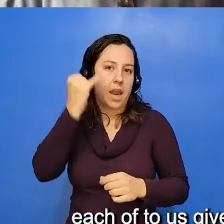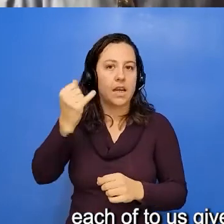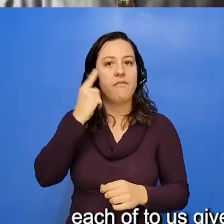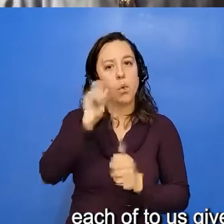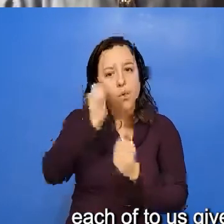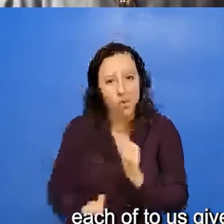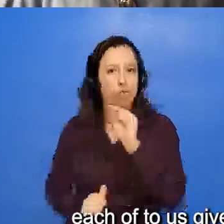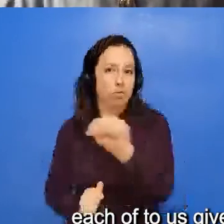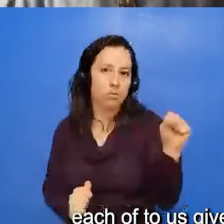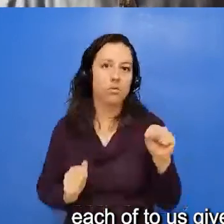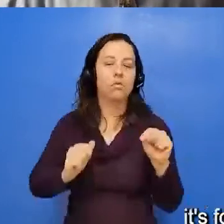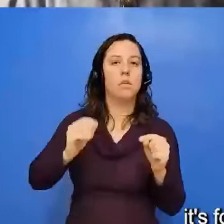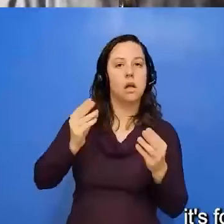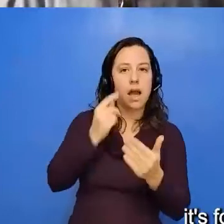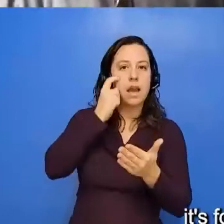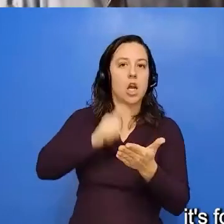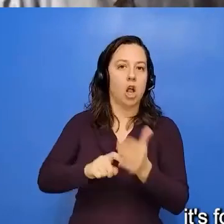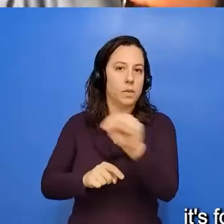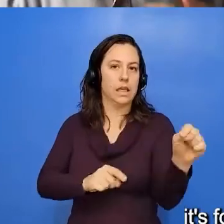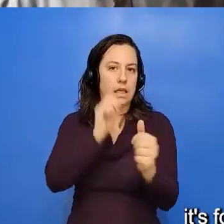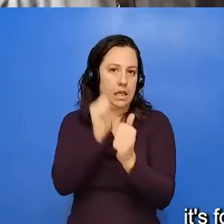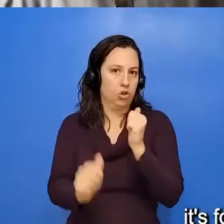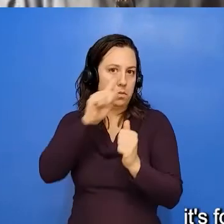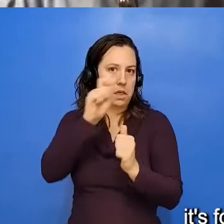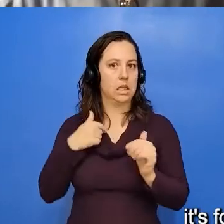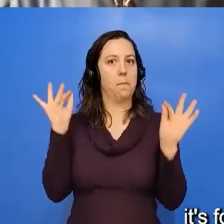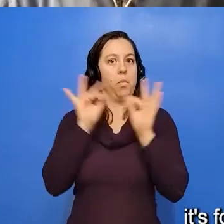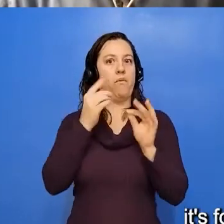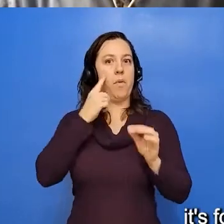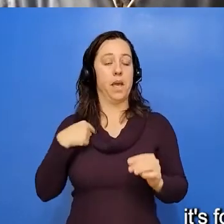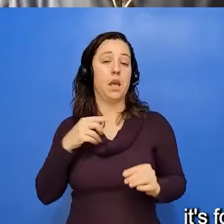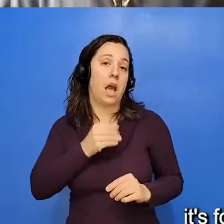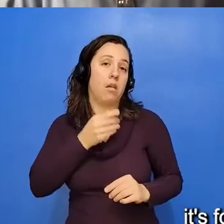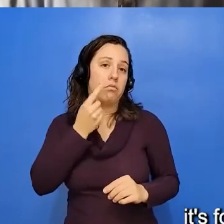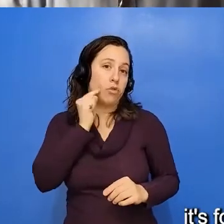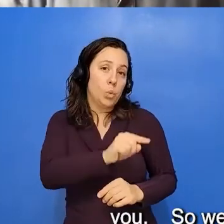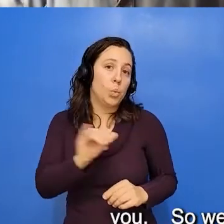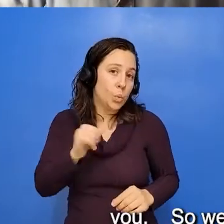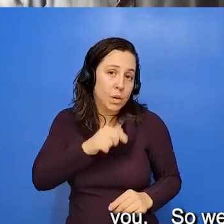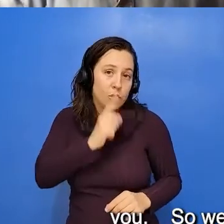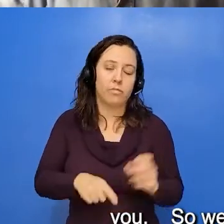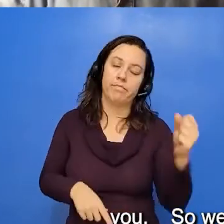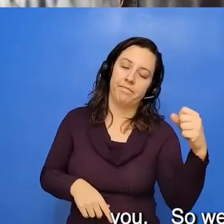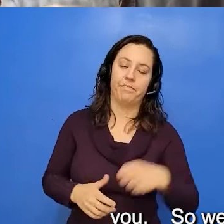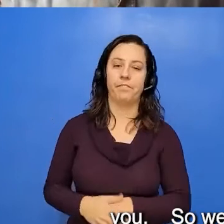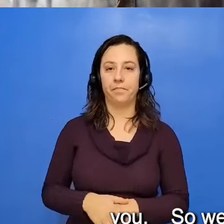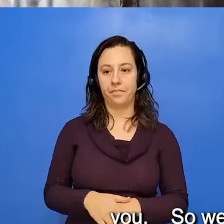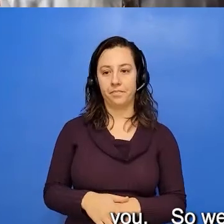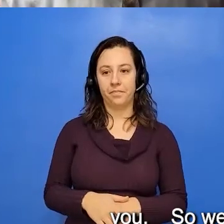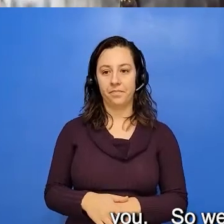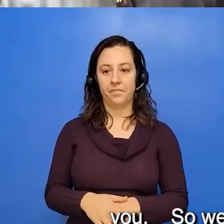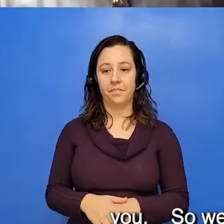to give our land acknowledgement because it's important to me and I'm sure it's important to you. So, well,